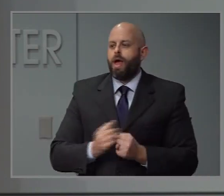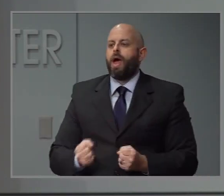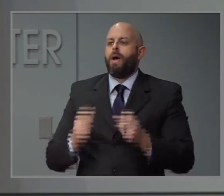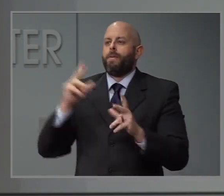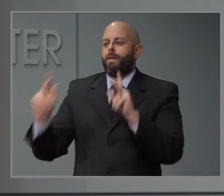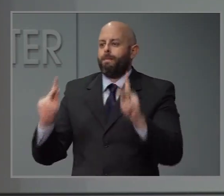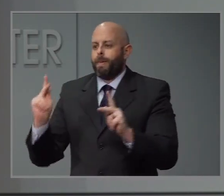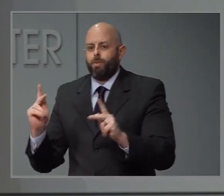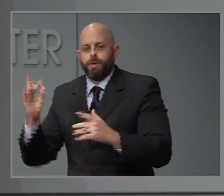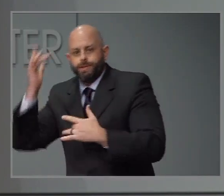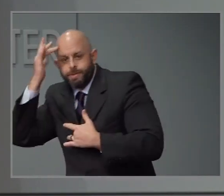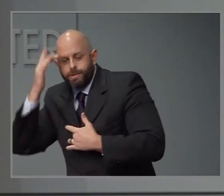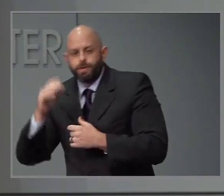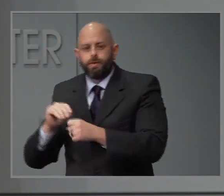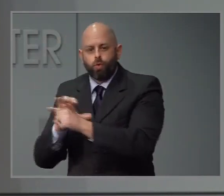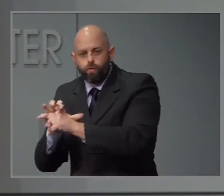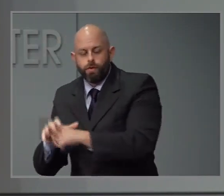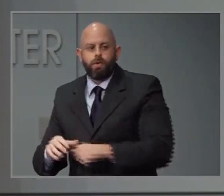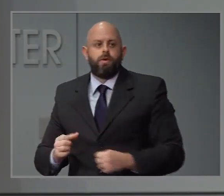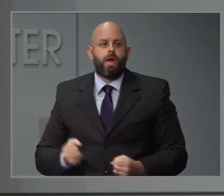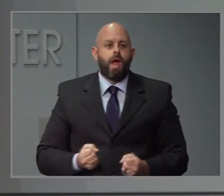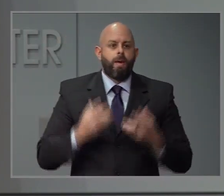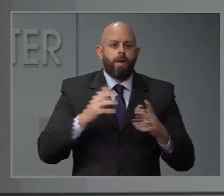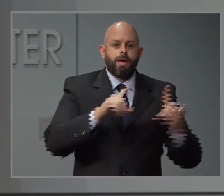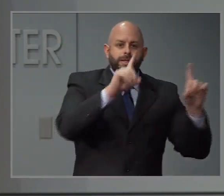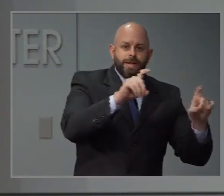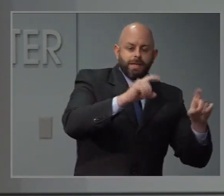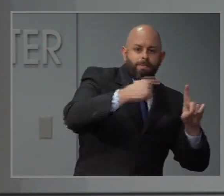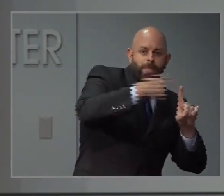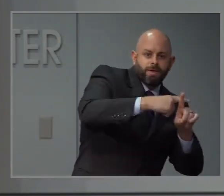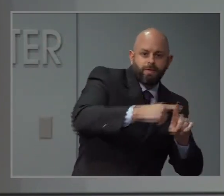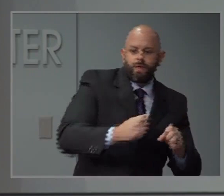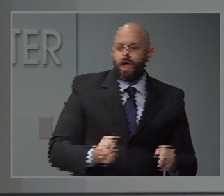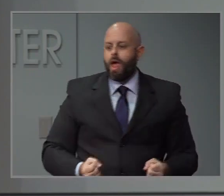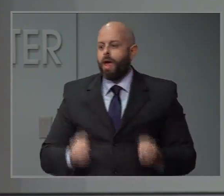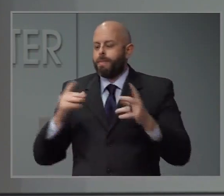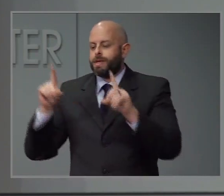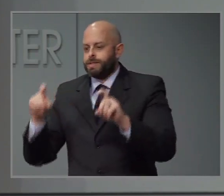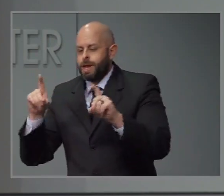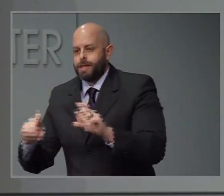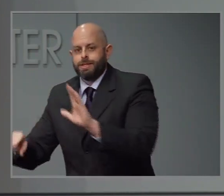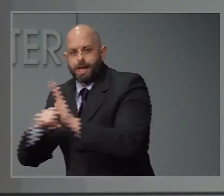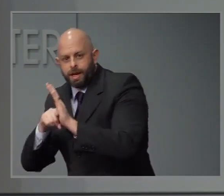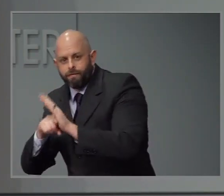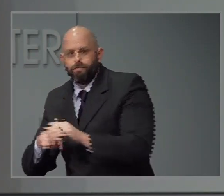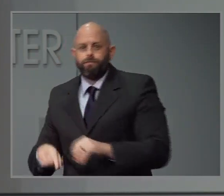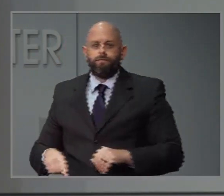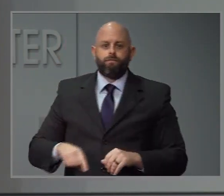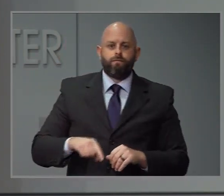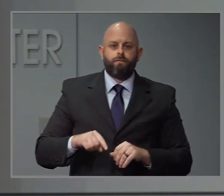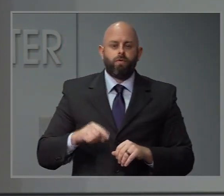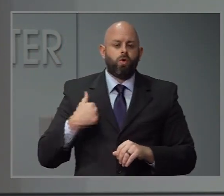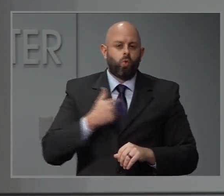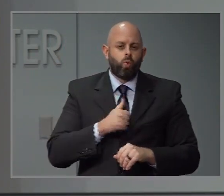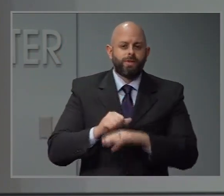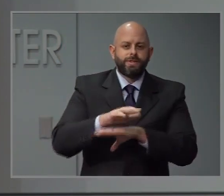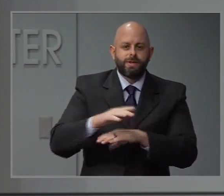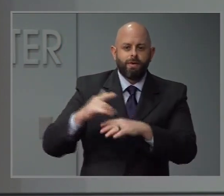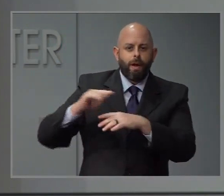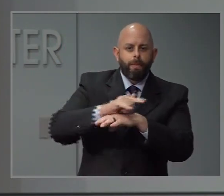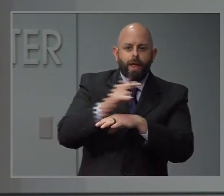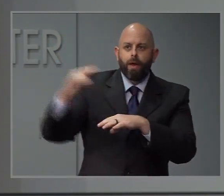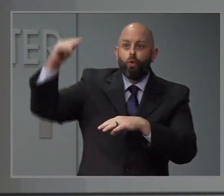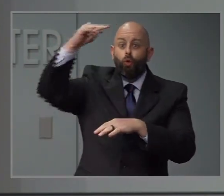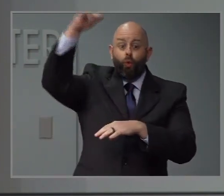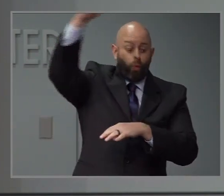of those things are going to be important. Our surveillance, our syndromic surveillance data, all of this is up on our website right now. We're trying to